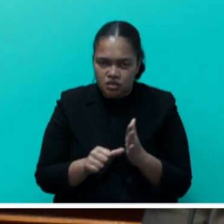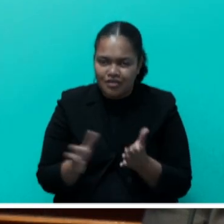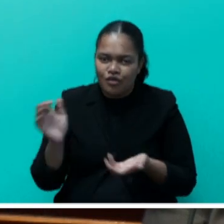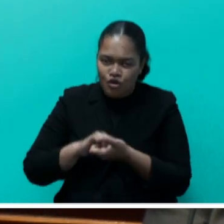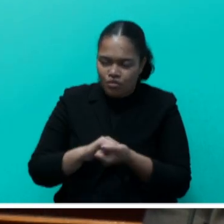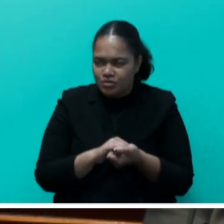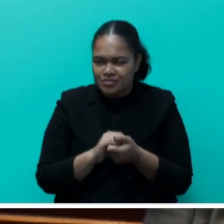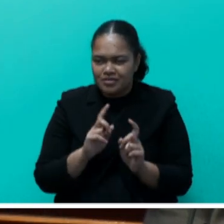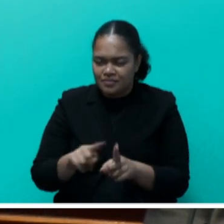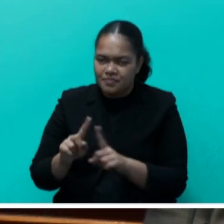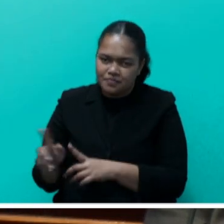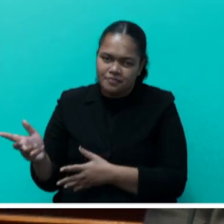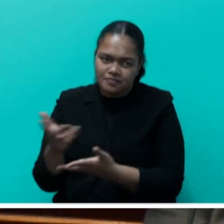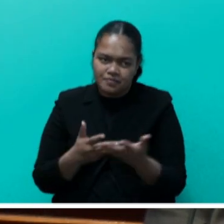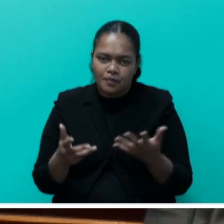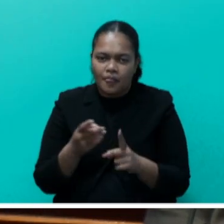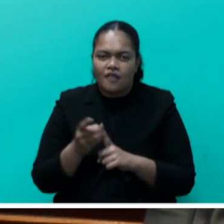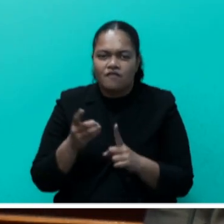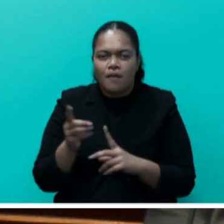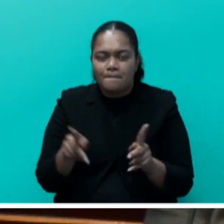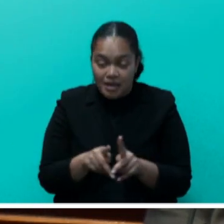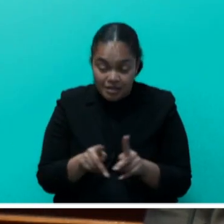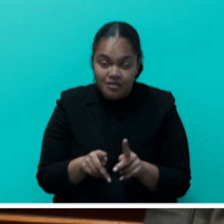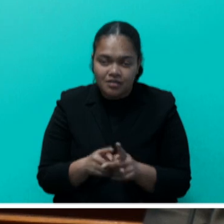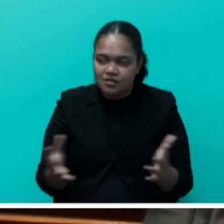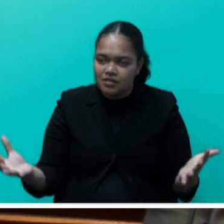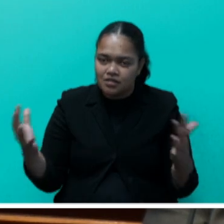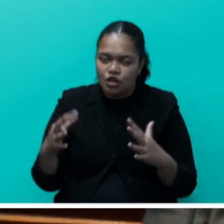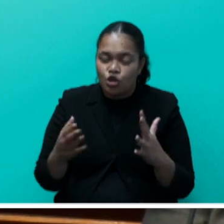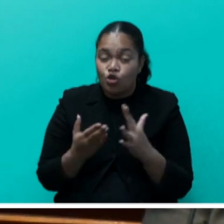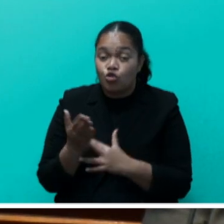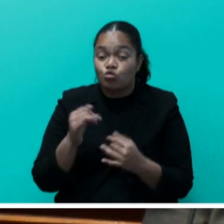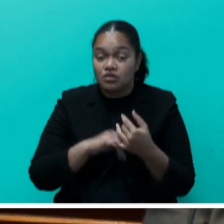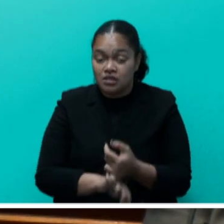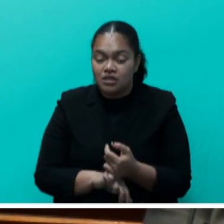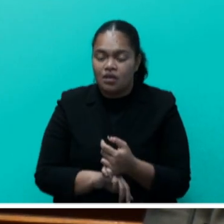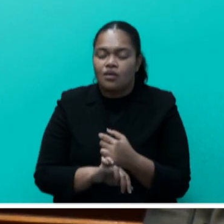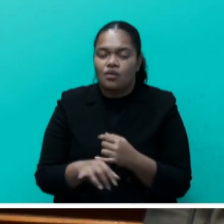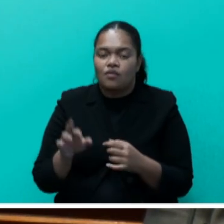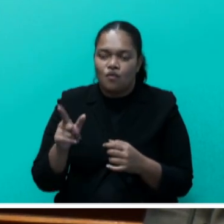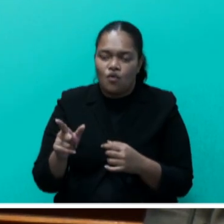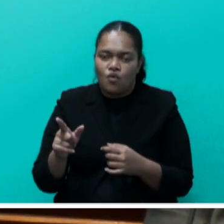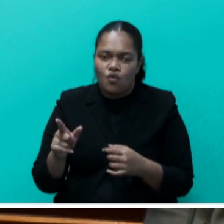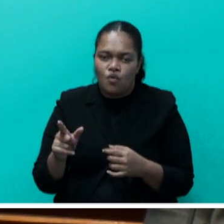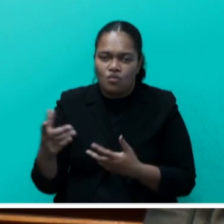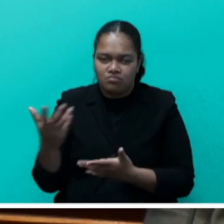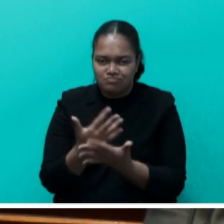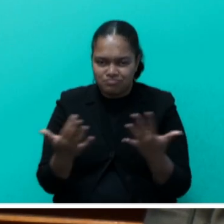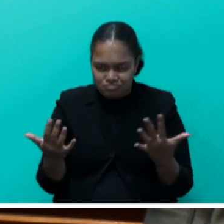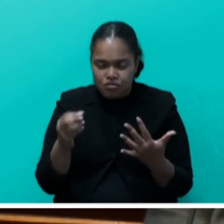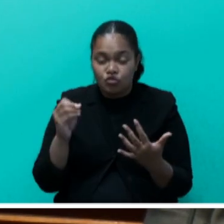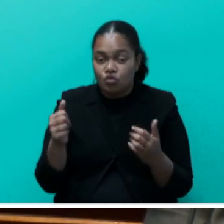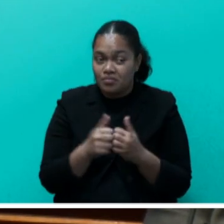multilateral and bilateral development partners and through south-south and triangular cooperation. Numerous initiatives